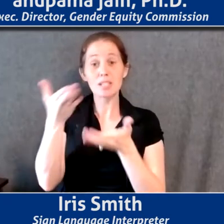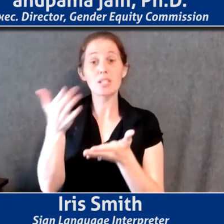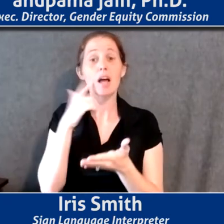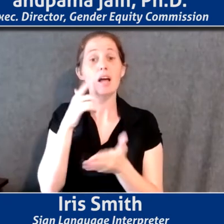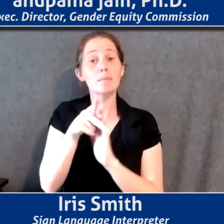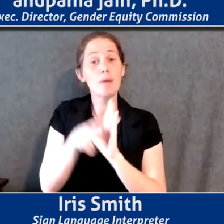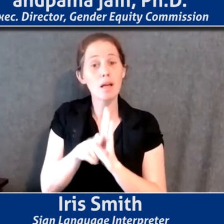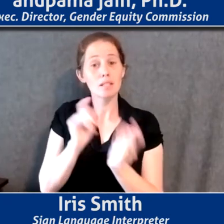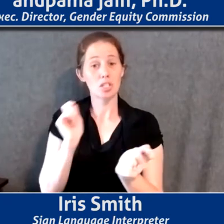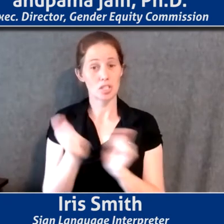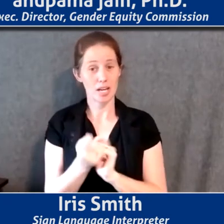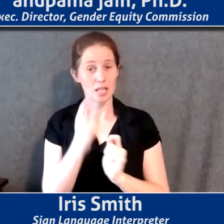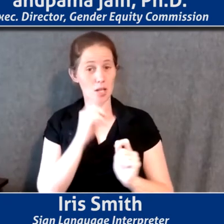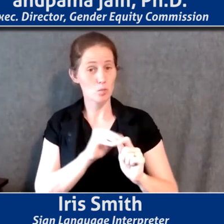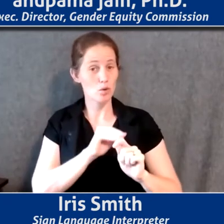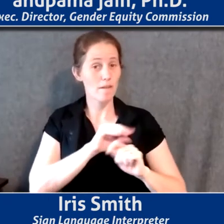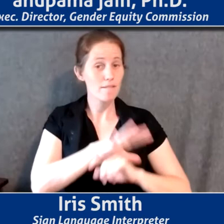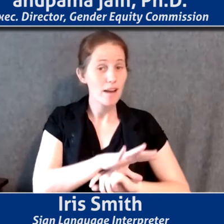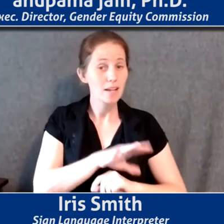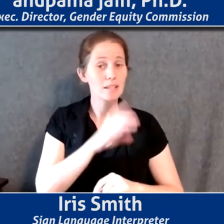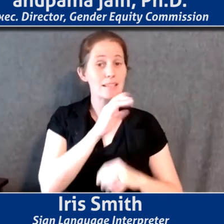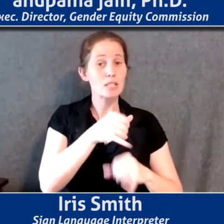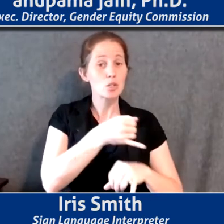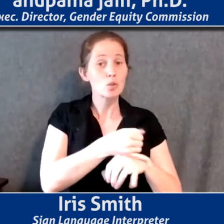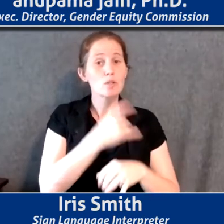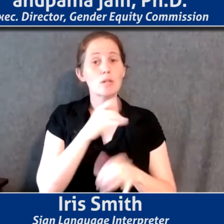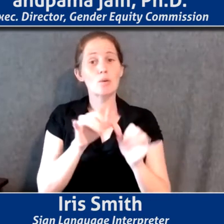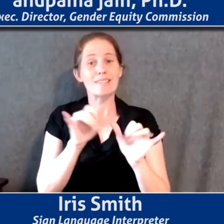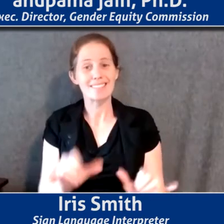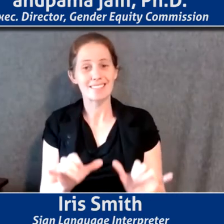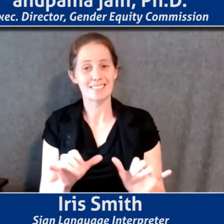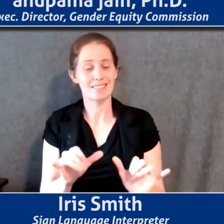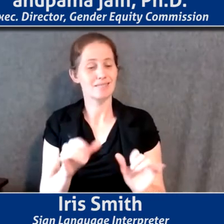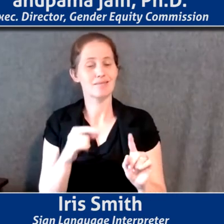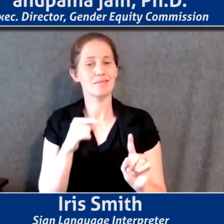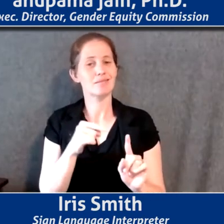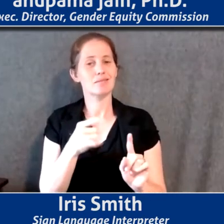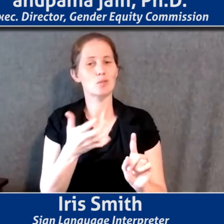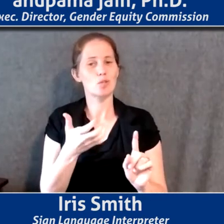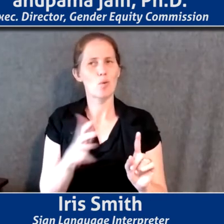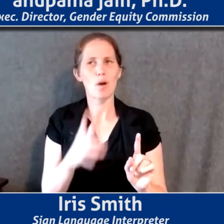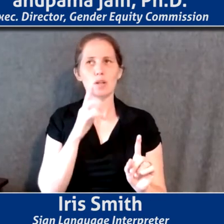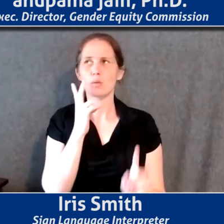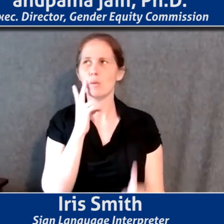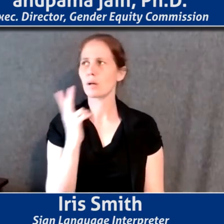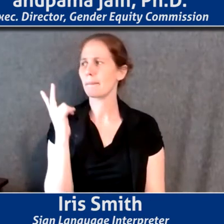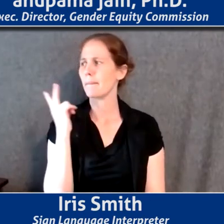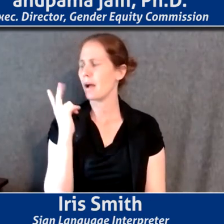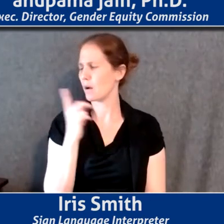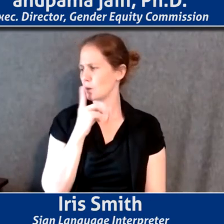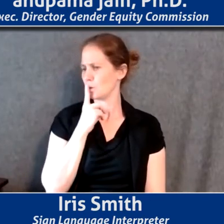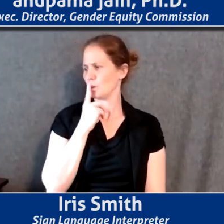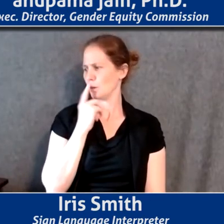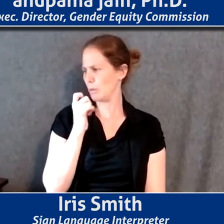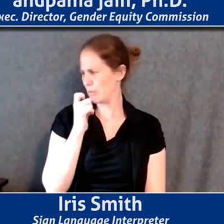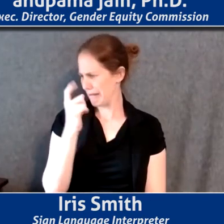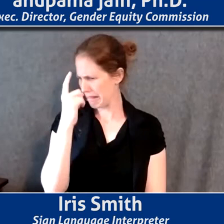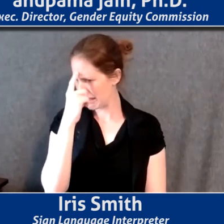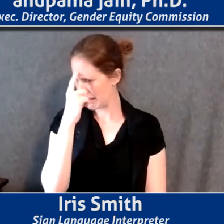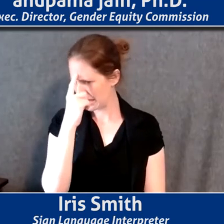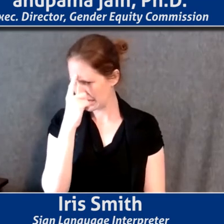institutions and systems, that we don't want to look back and say, oh, we didn't think